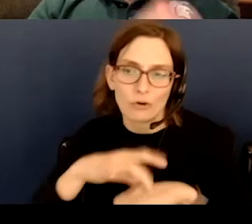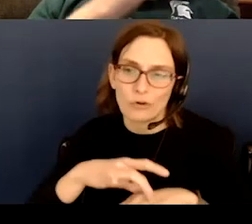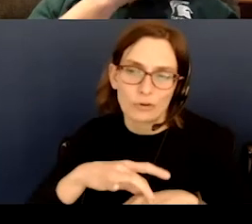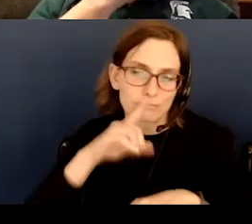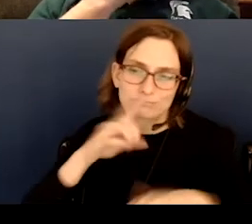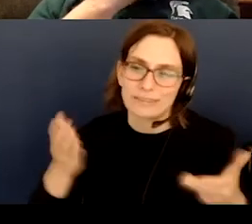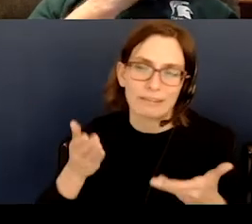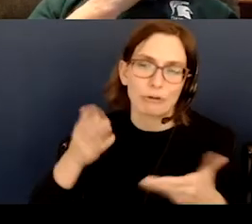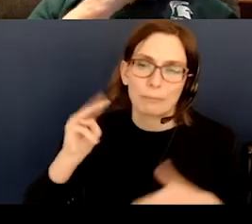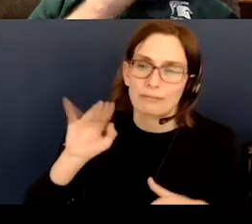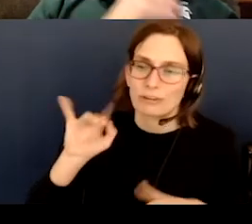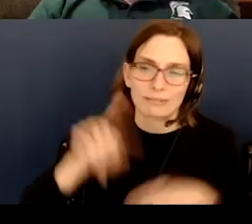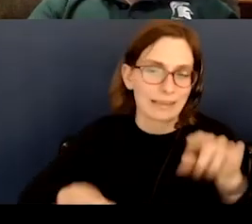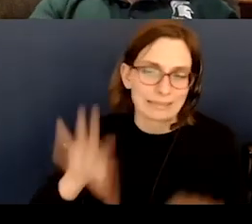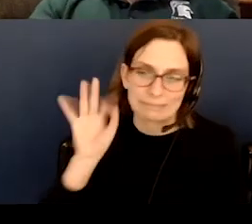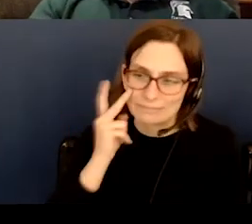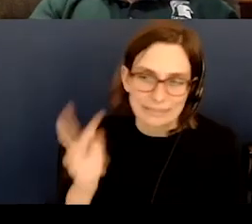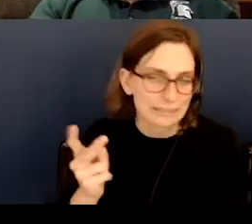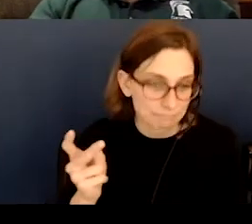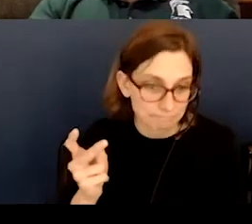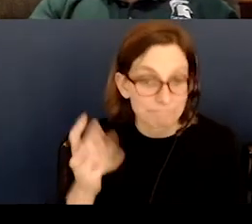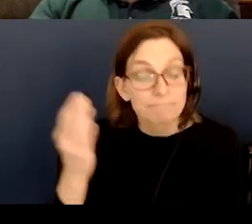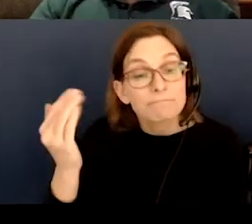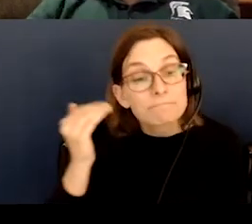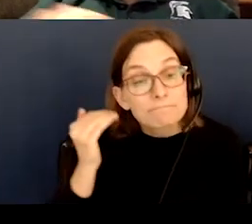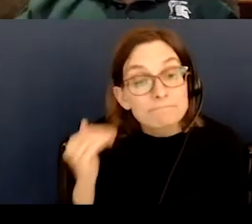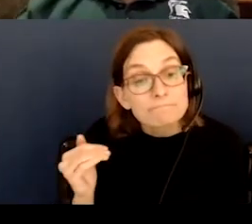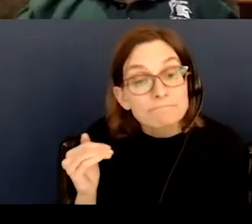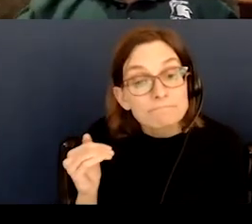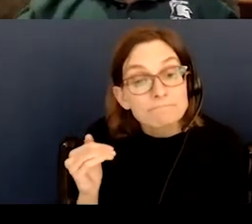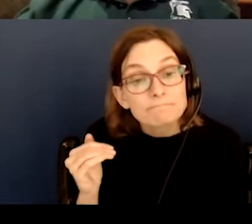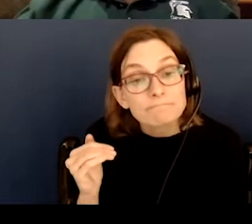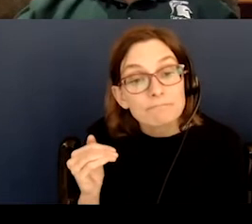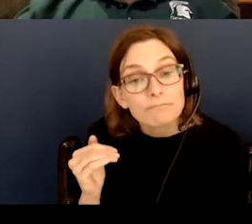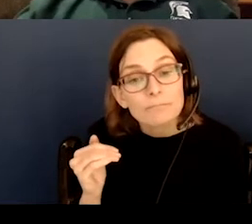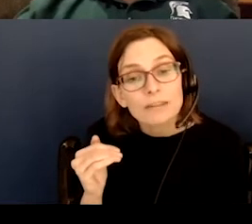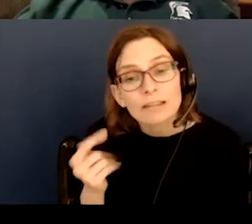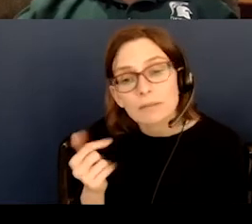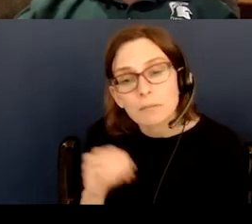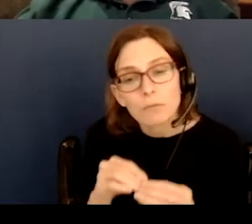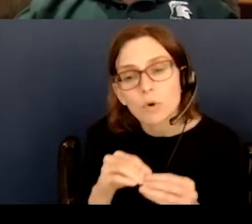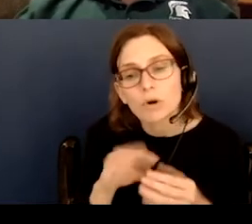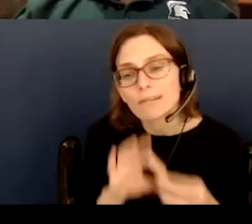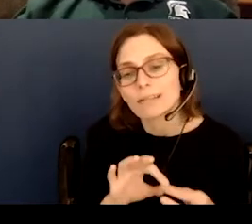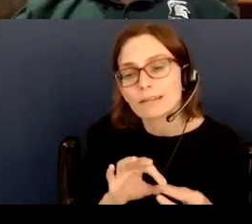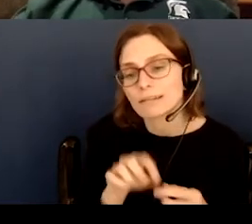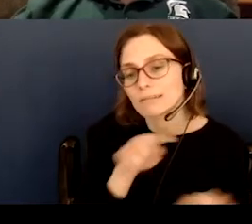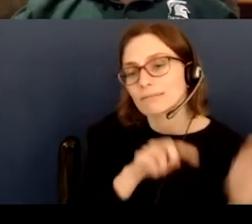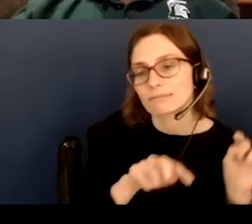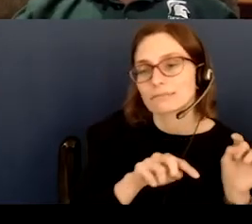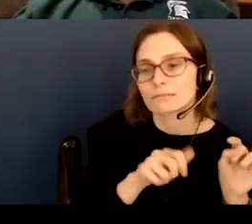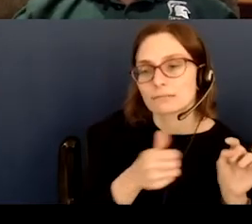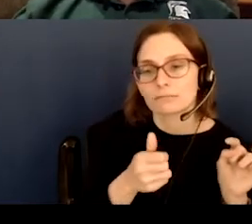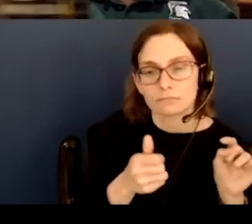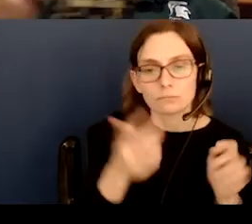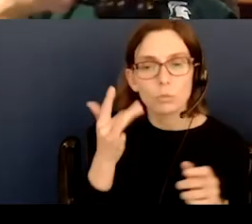Okay. Here's a question that's more related to the, before the previous question session. Why is a